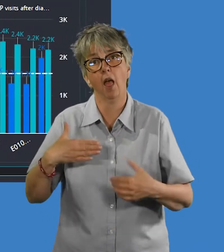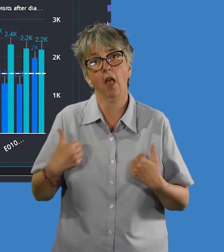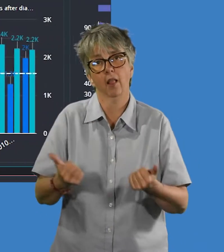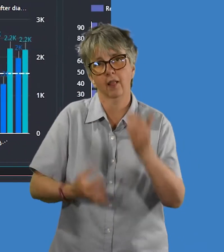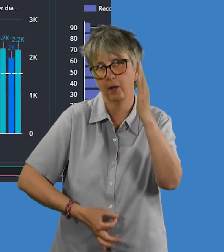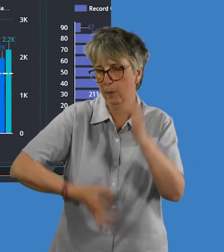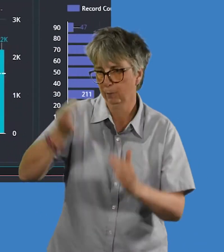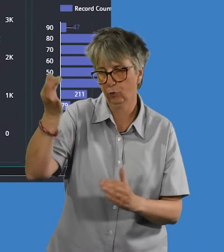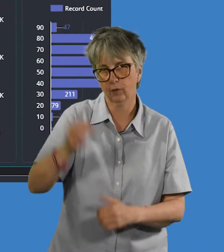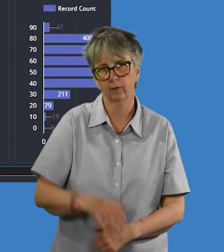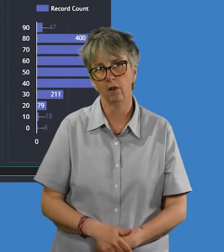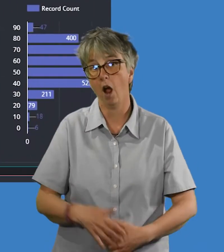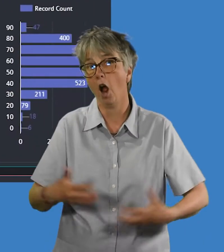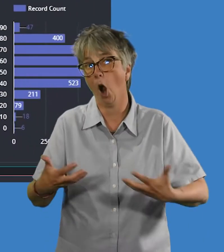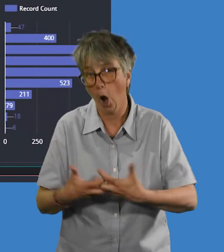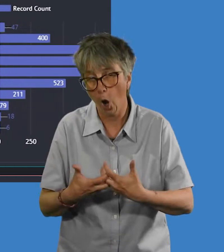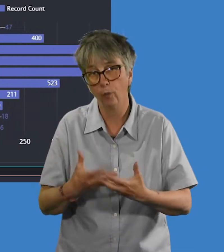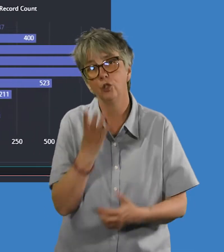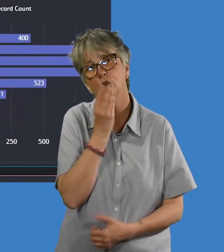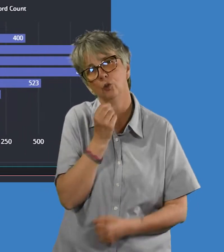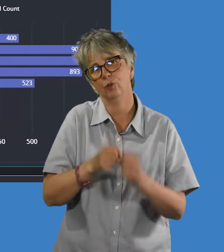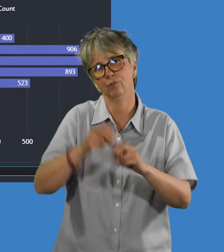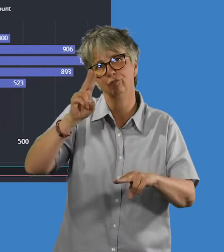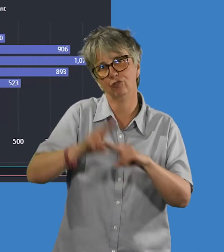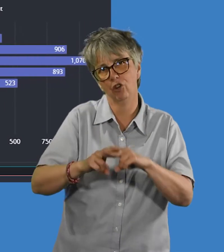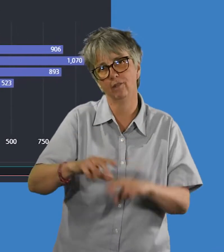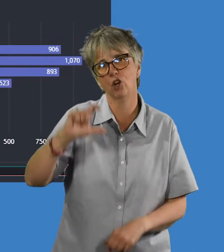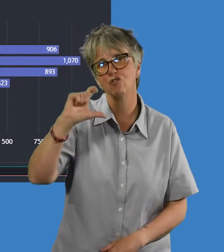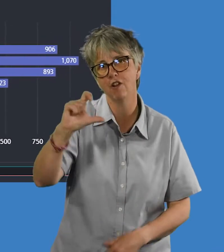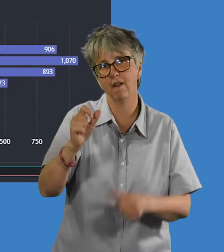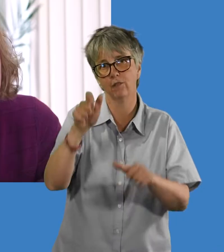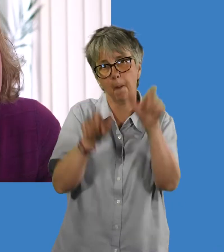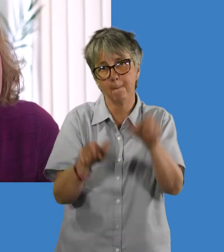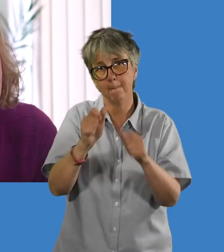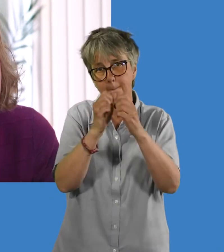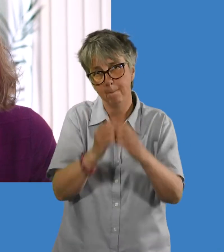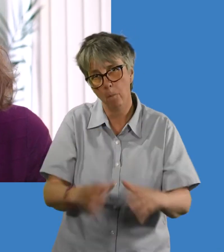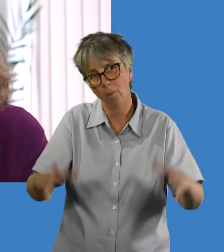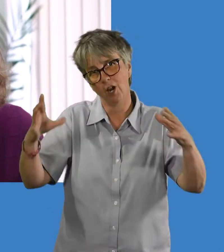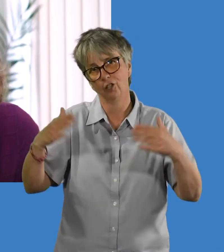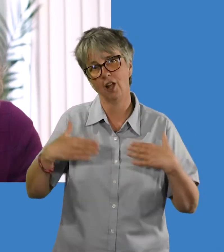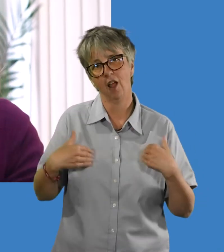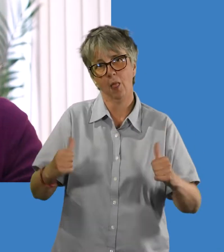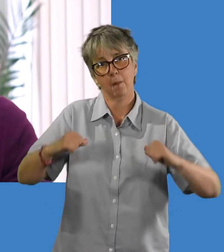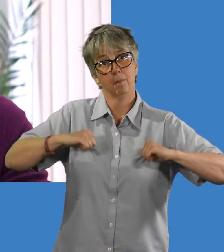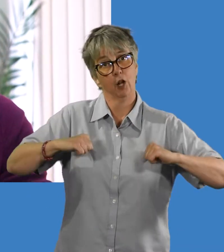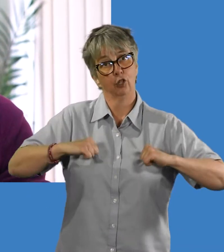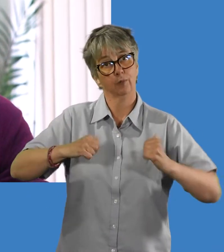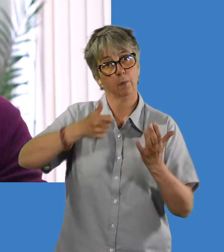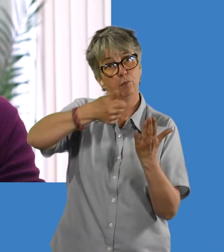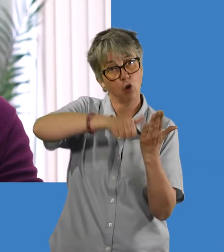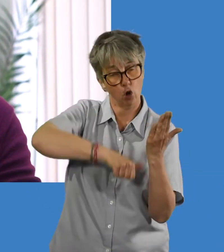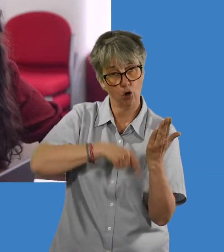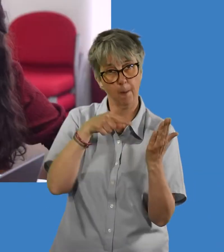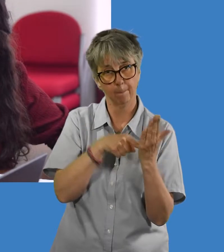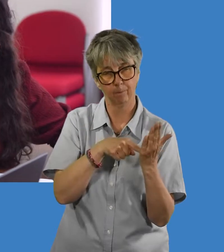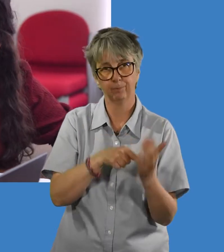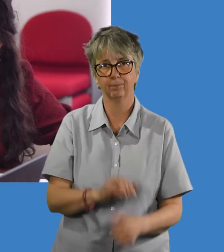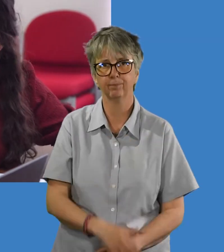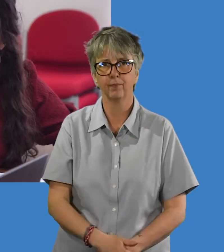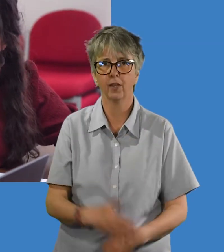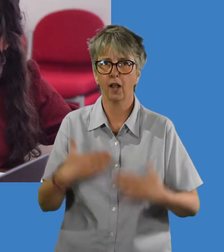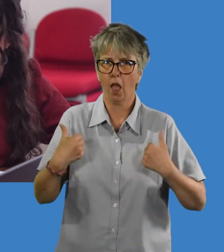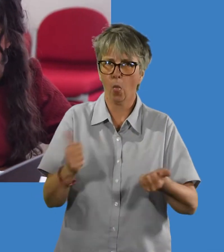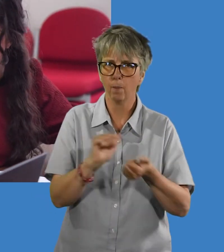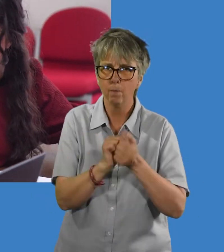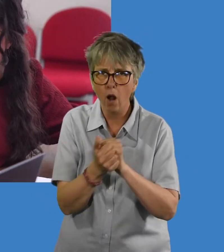Bradford District and Craven Population Health Management programme. Population Health Management allows us to share health data